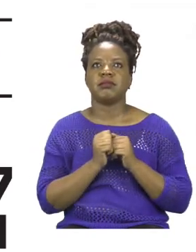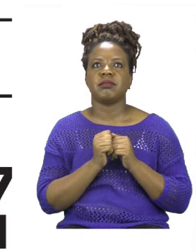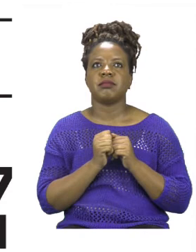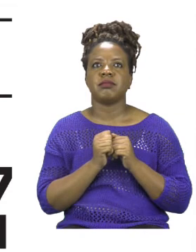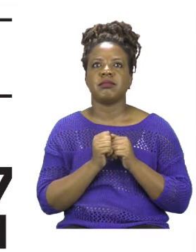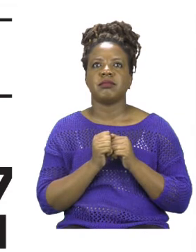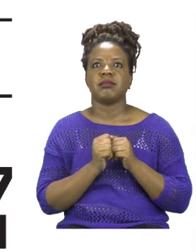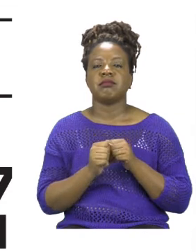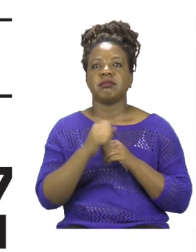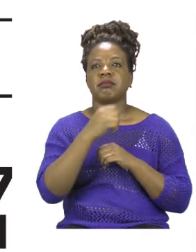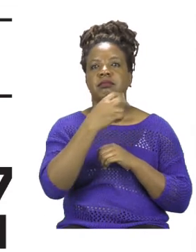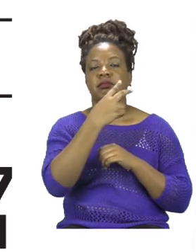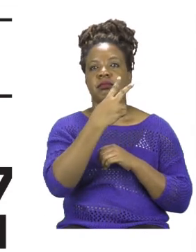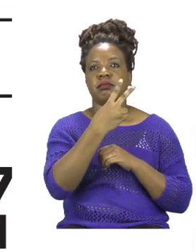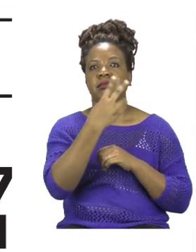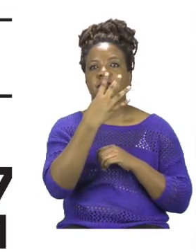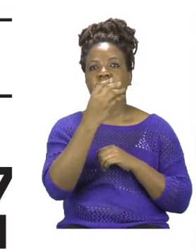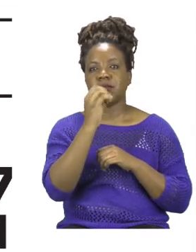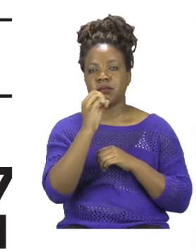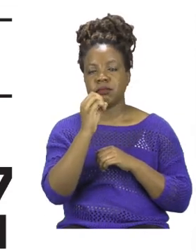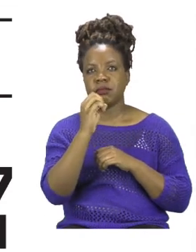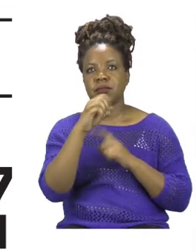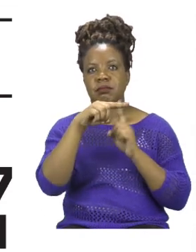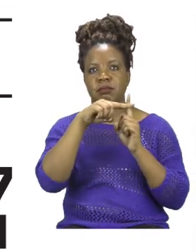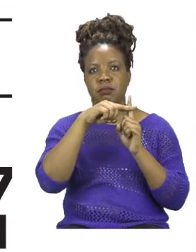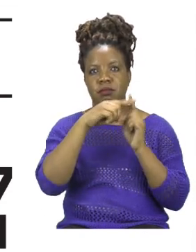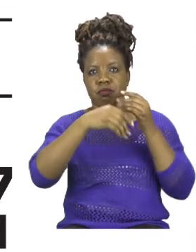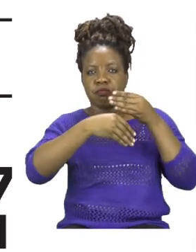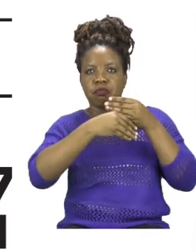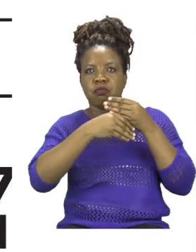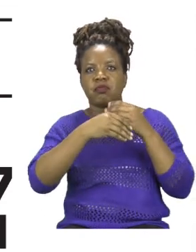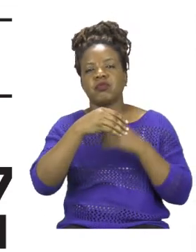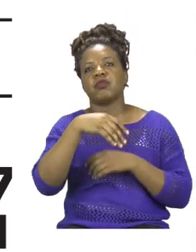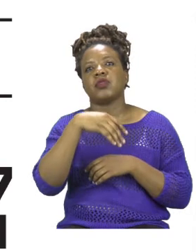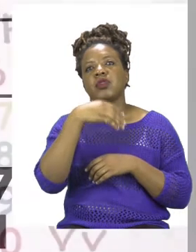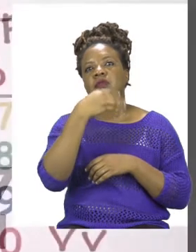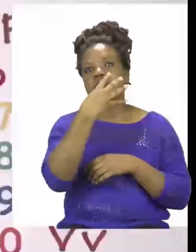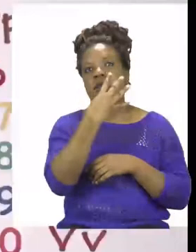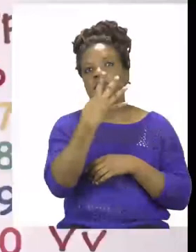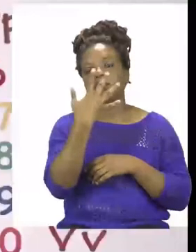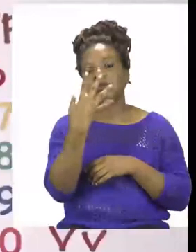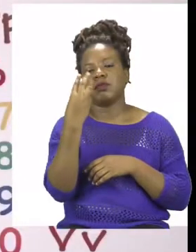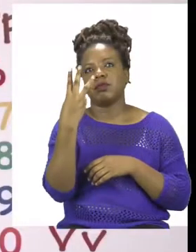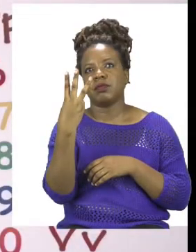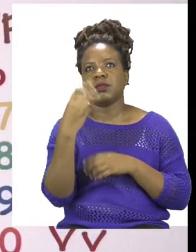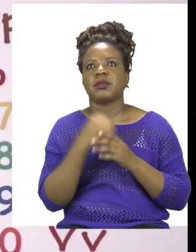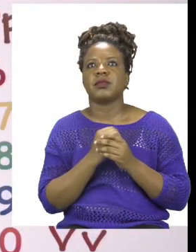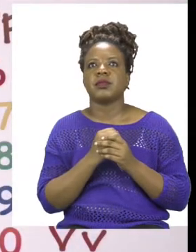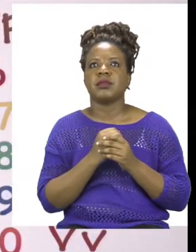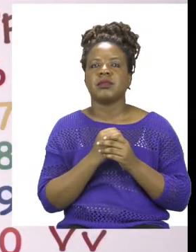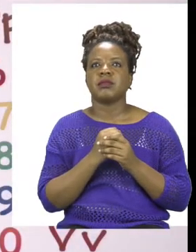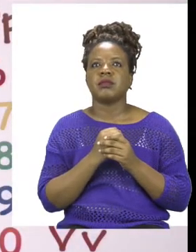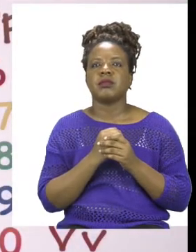plus 453. Let's take a look at the board. Now as always